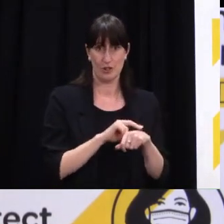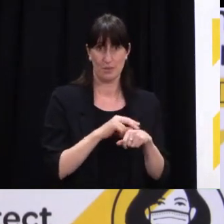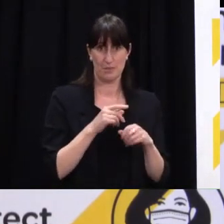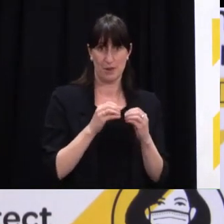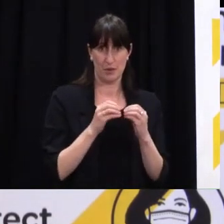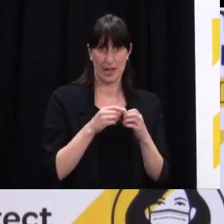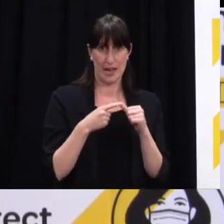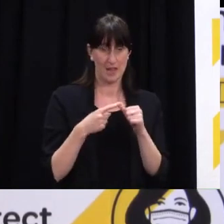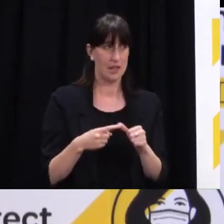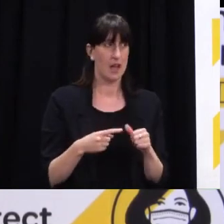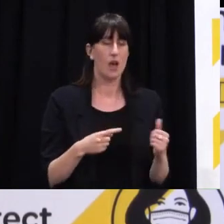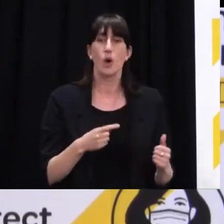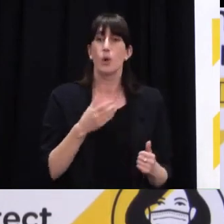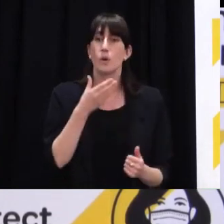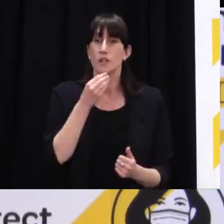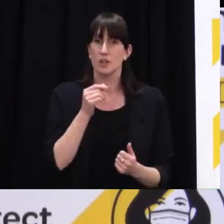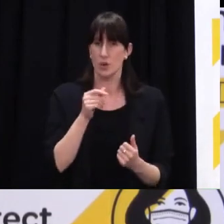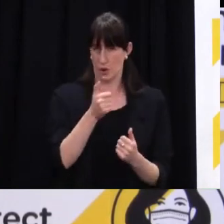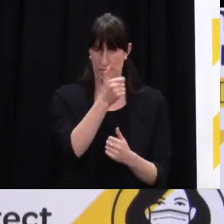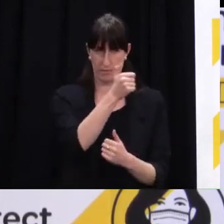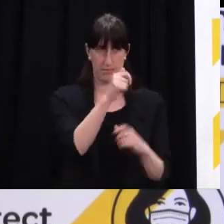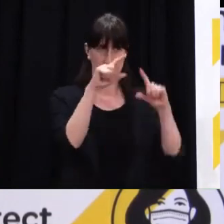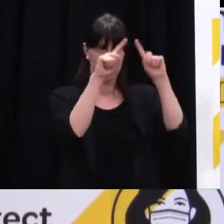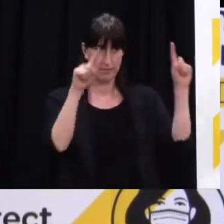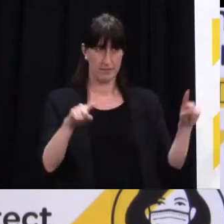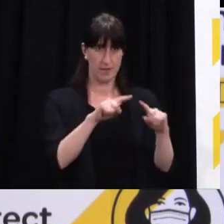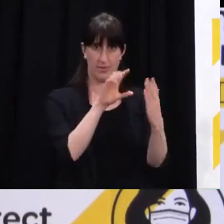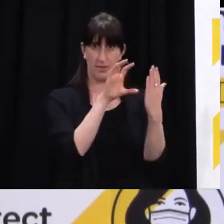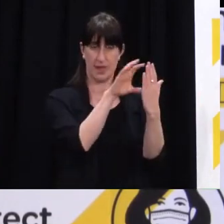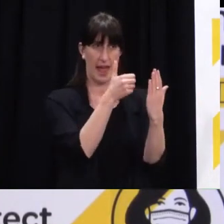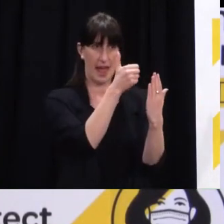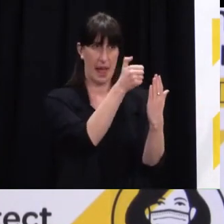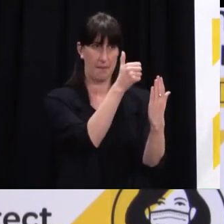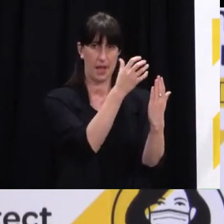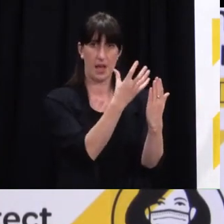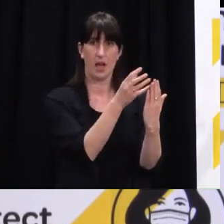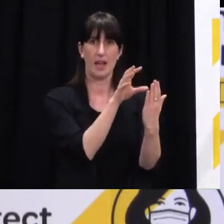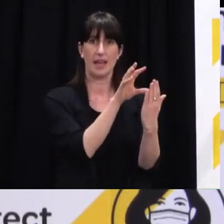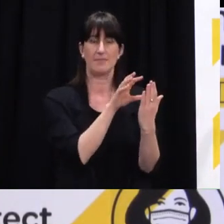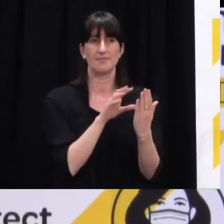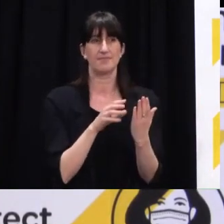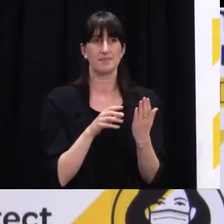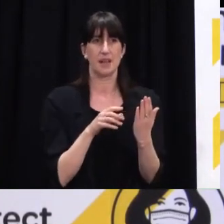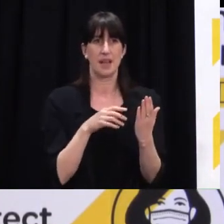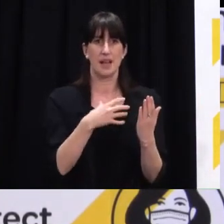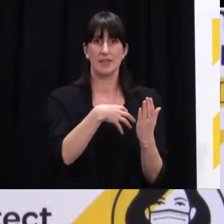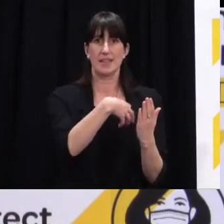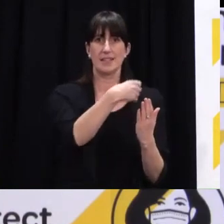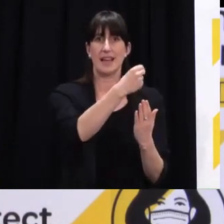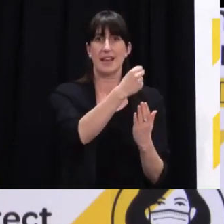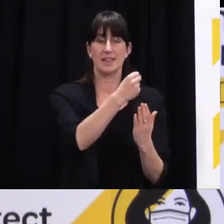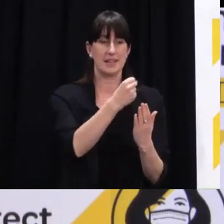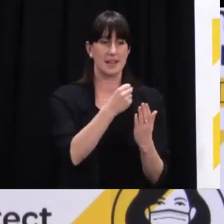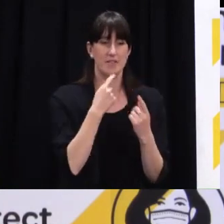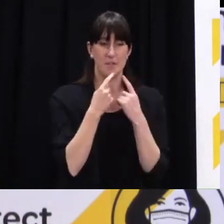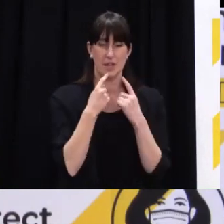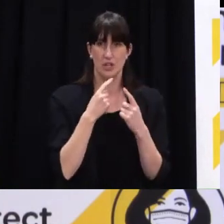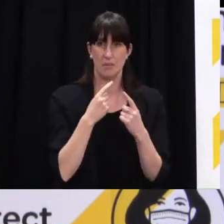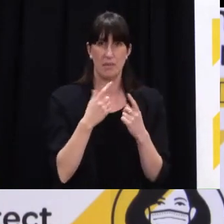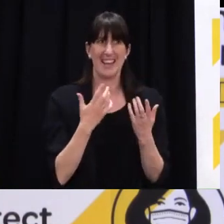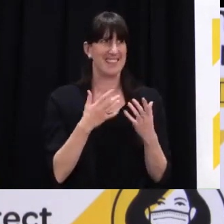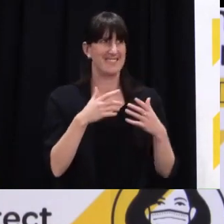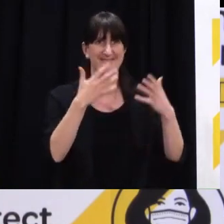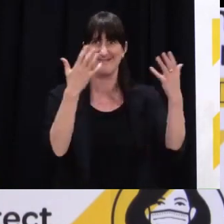when people use the app the data that is collected from their scans or any data they enter manually does not go anywhere